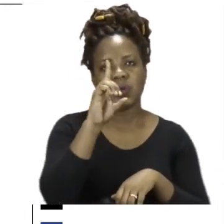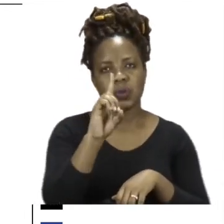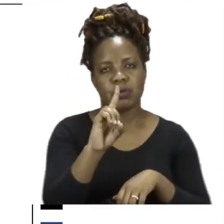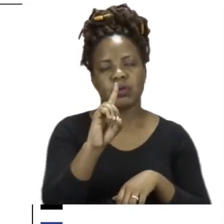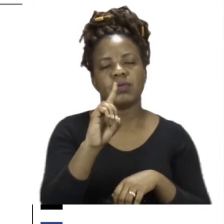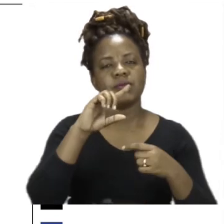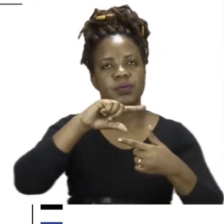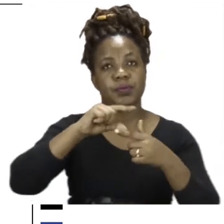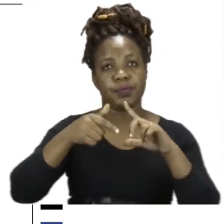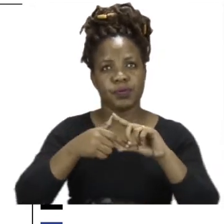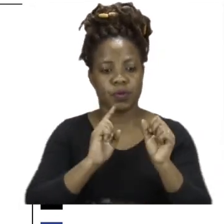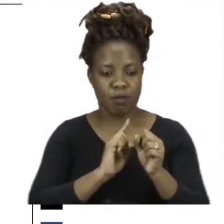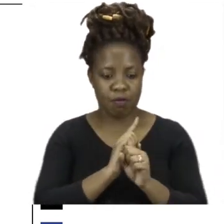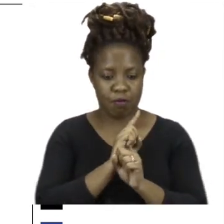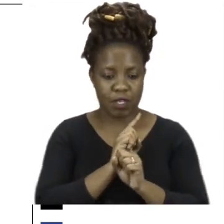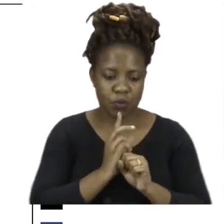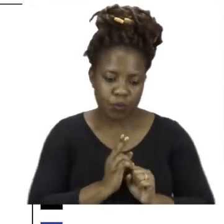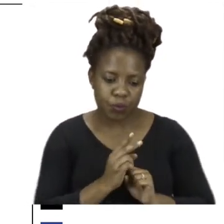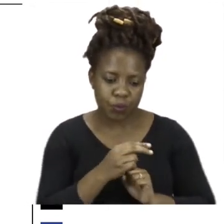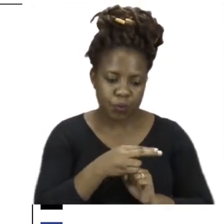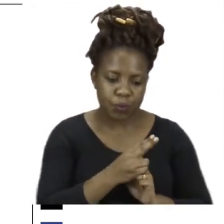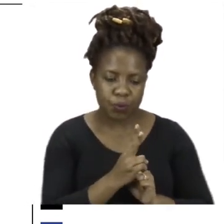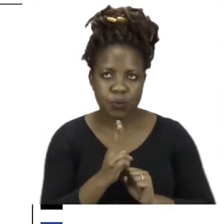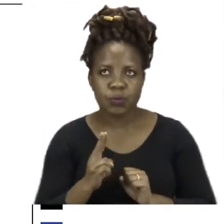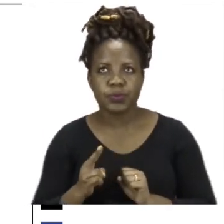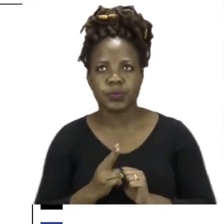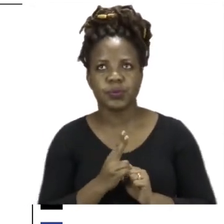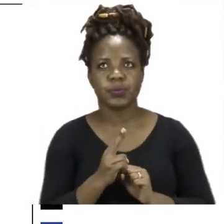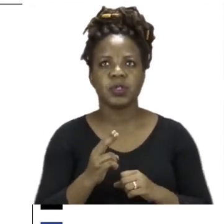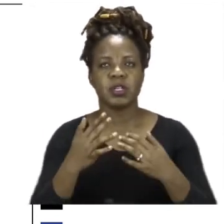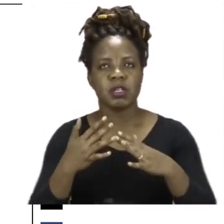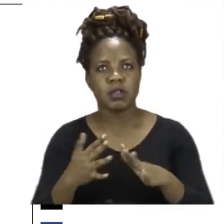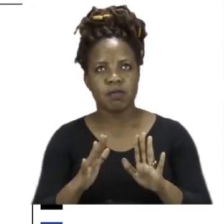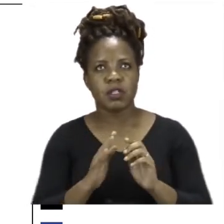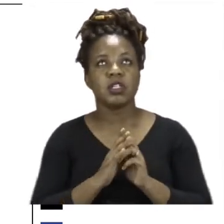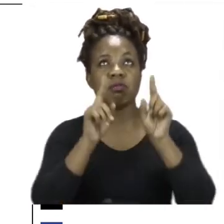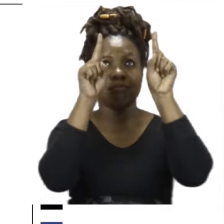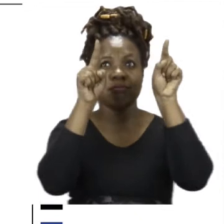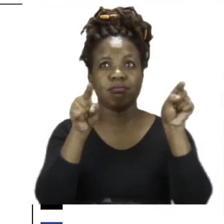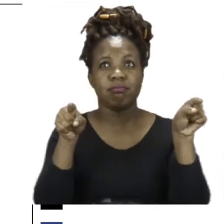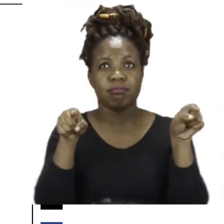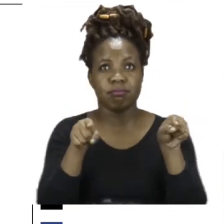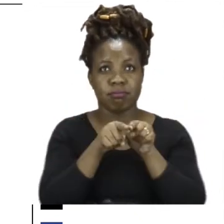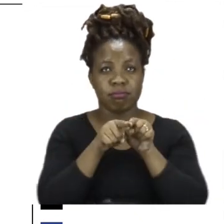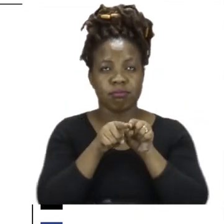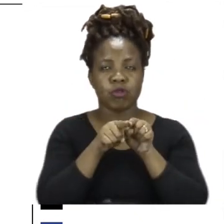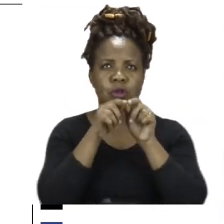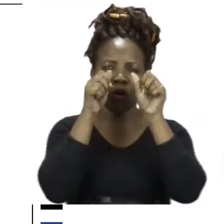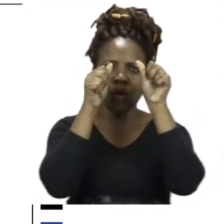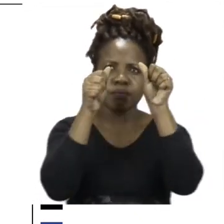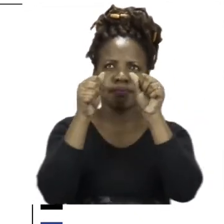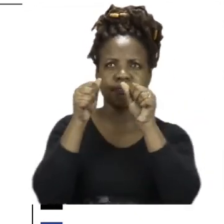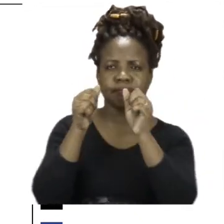when you're done, to paste them with glue in the box so that you can make your own